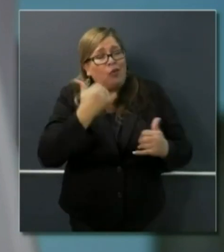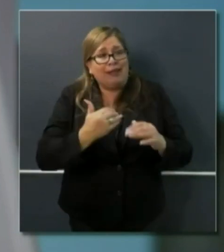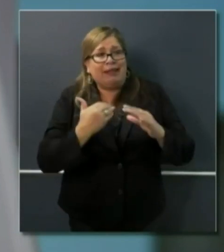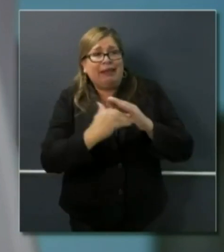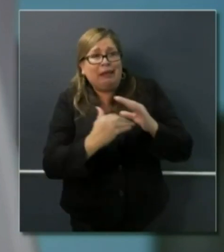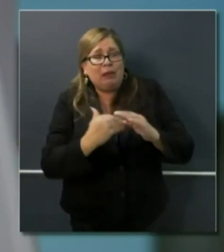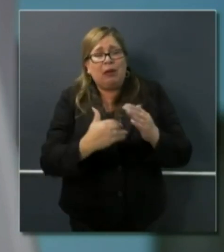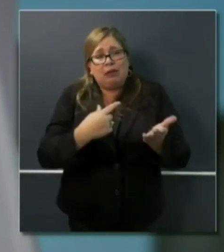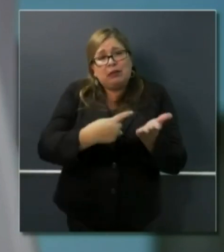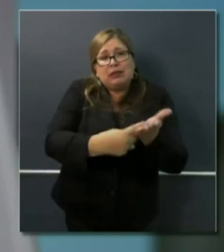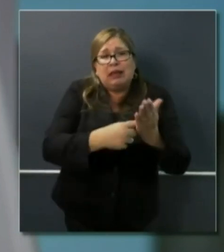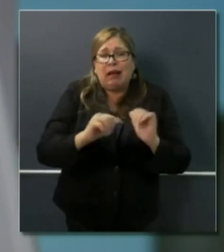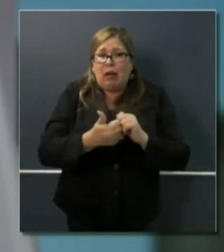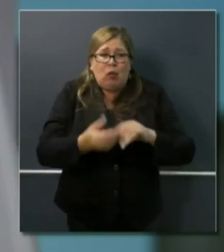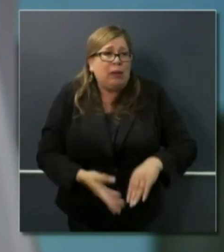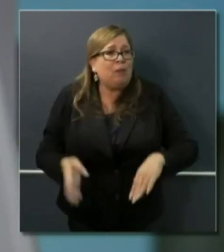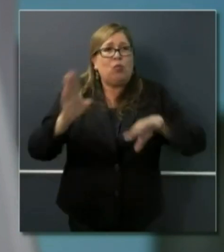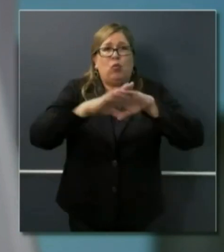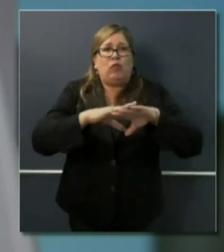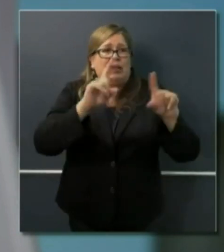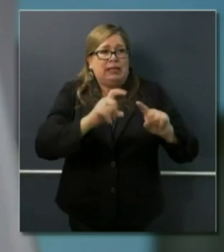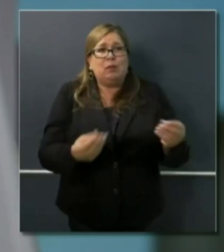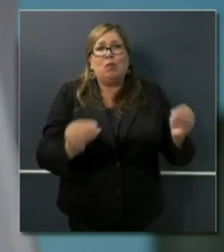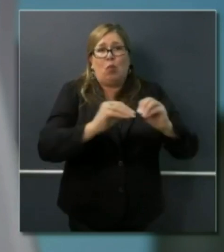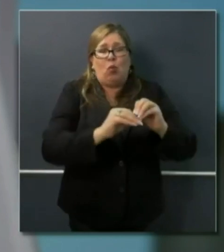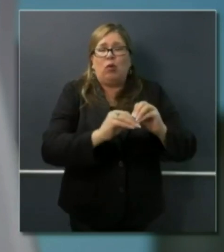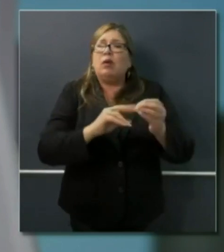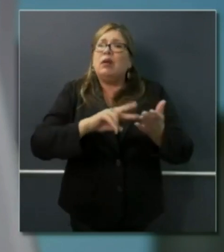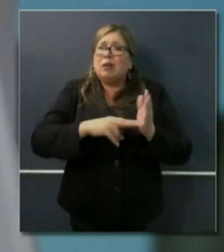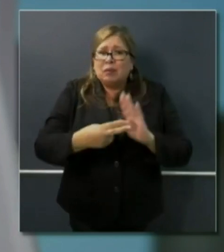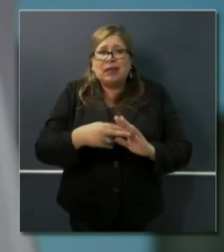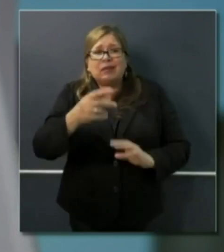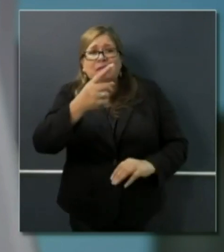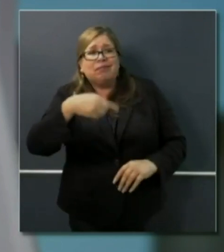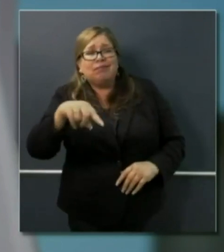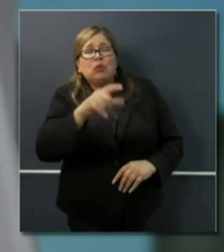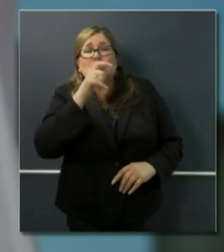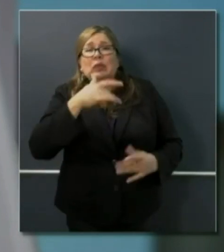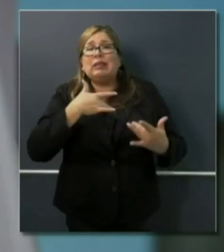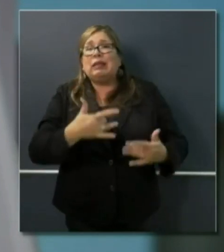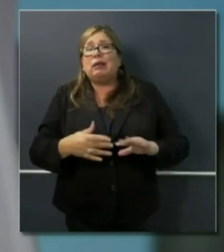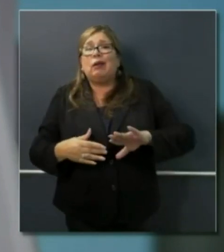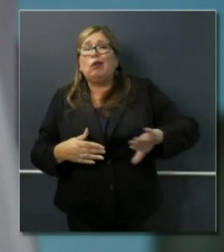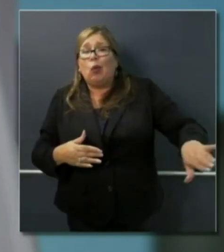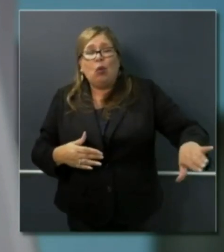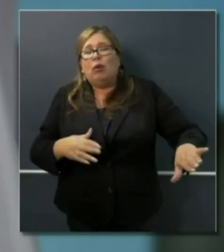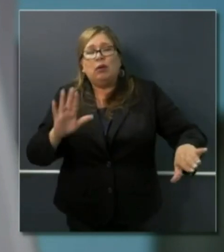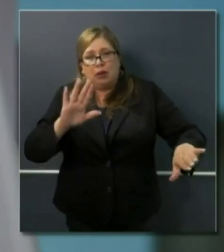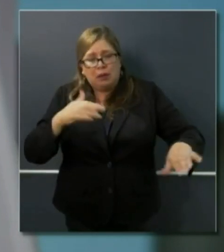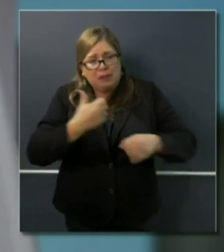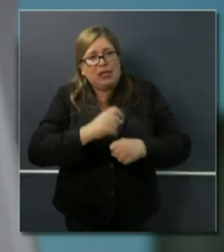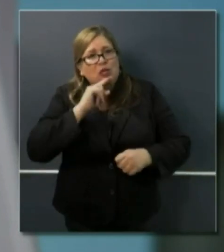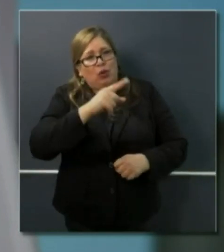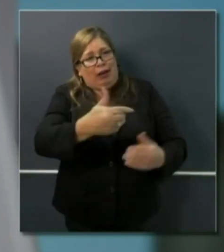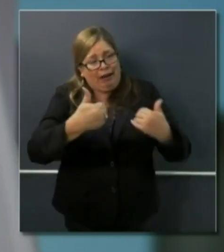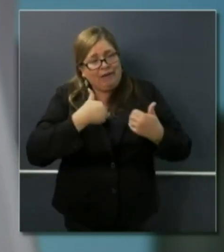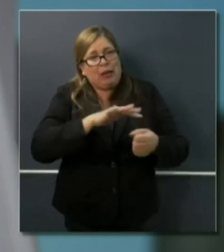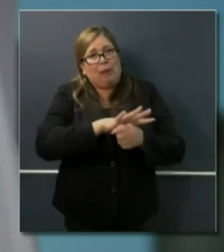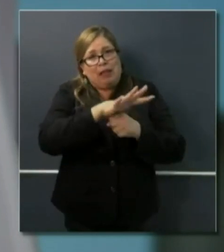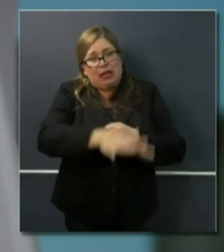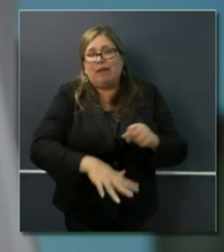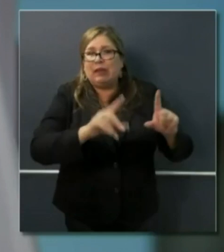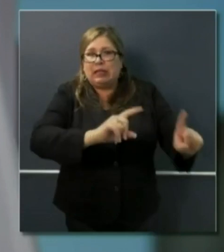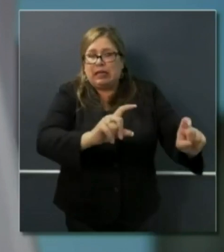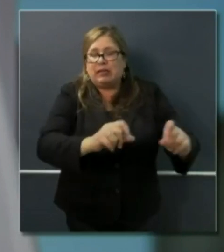so we make sure certain communities, communities that are traditionally underserved, do get the testing that they need. Over the